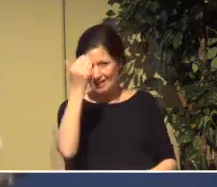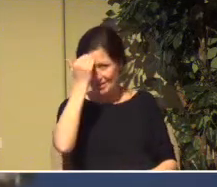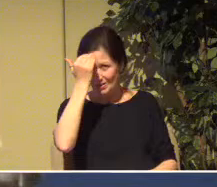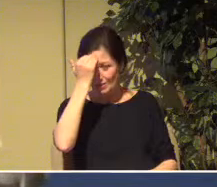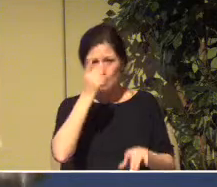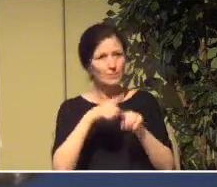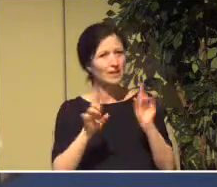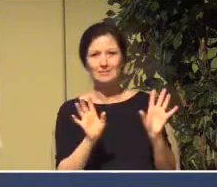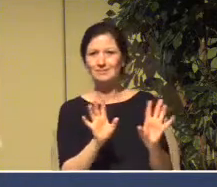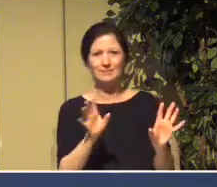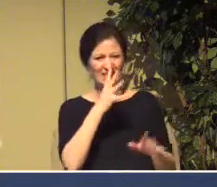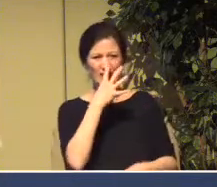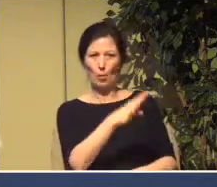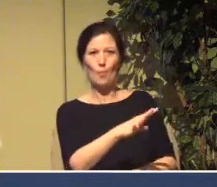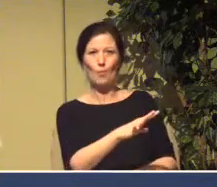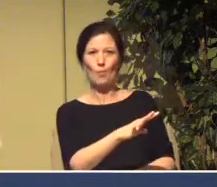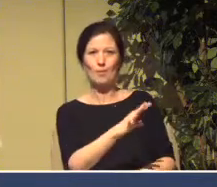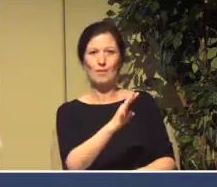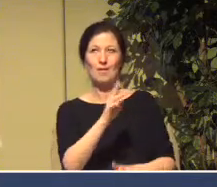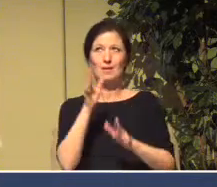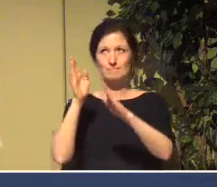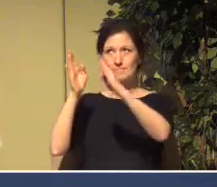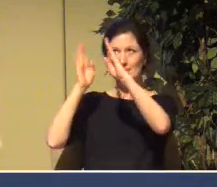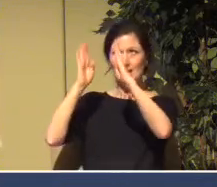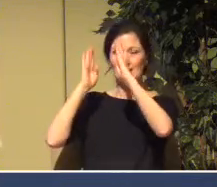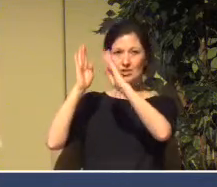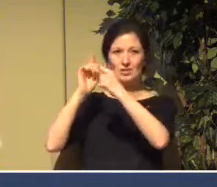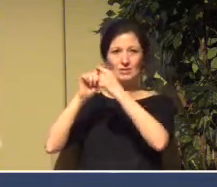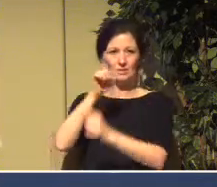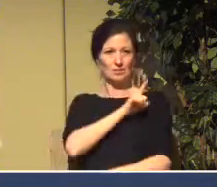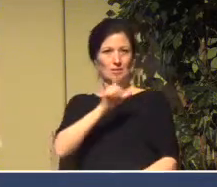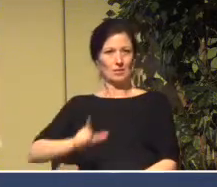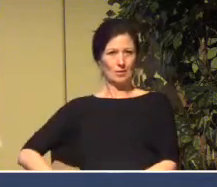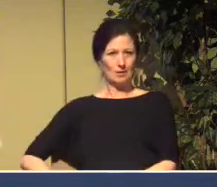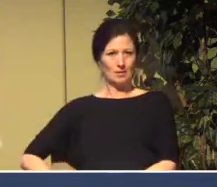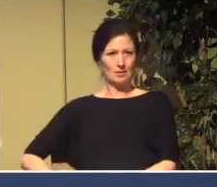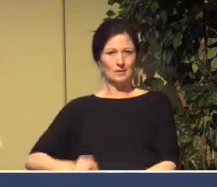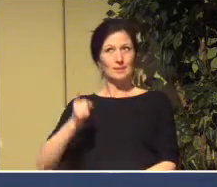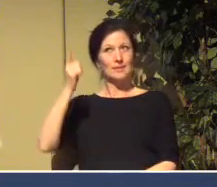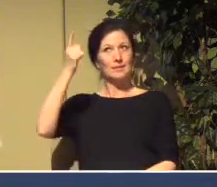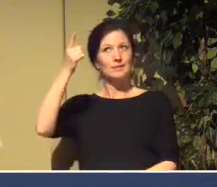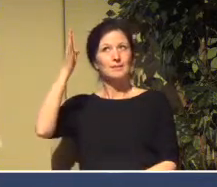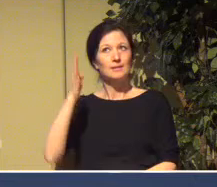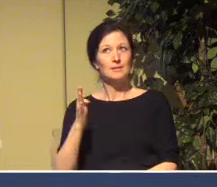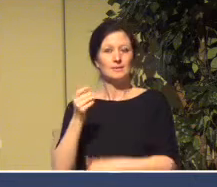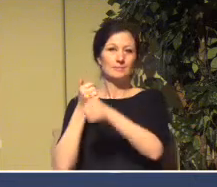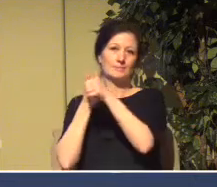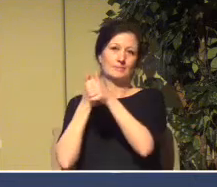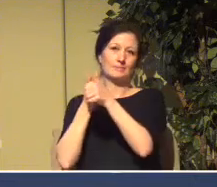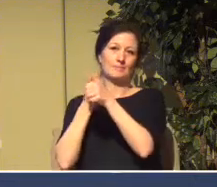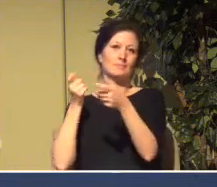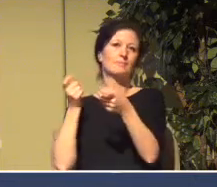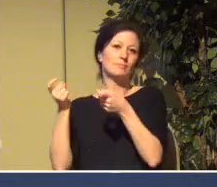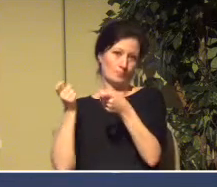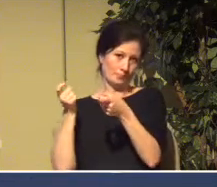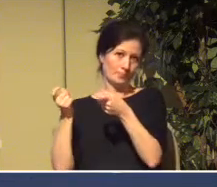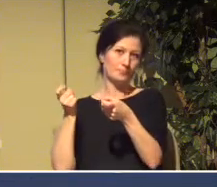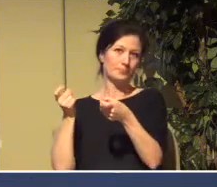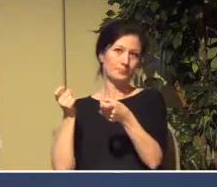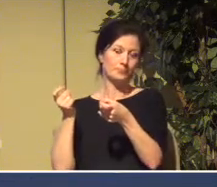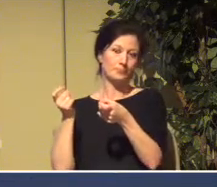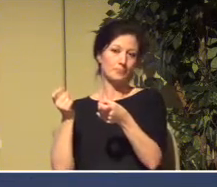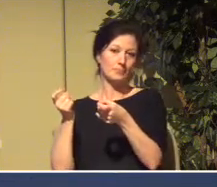listen to the Lord. Because God was in control in this whole